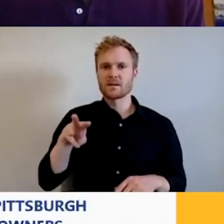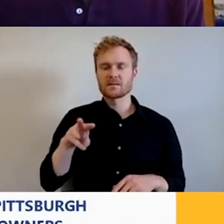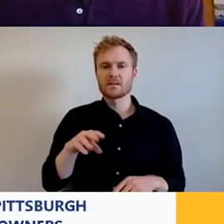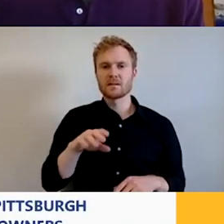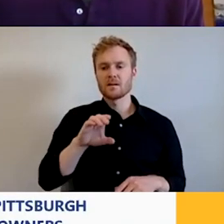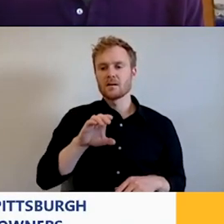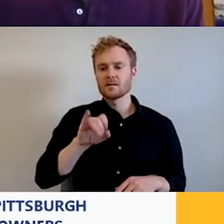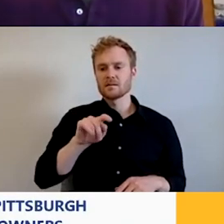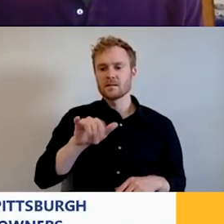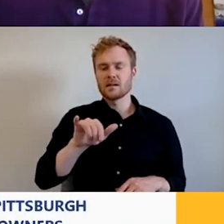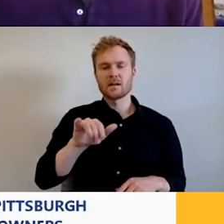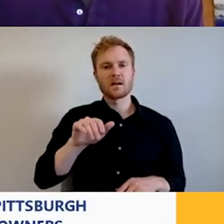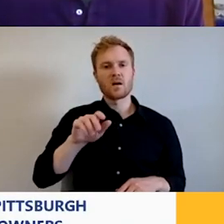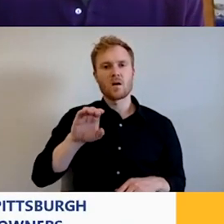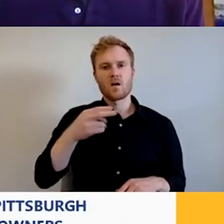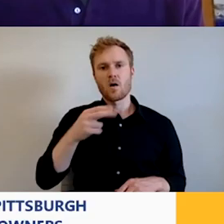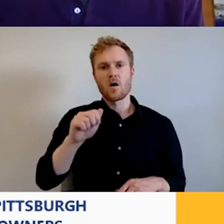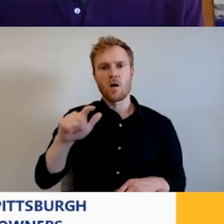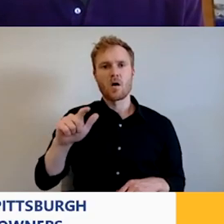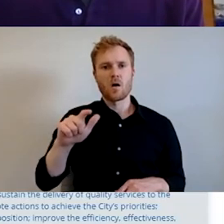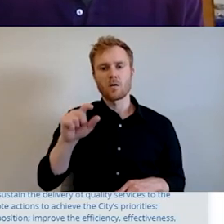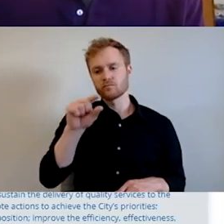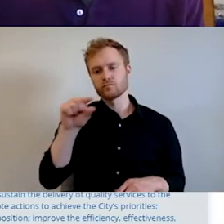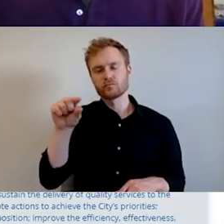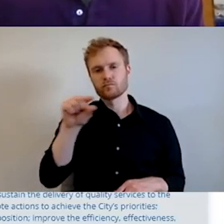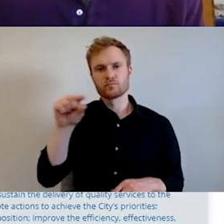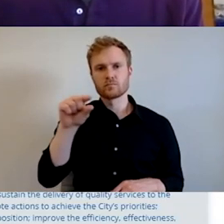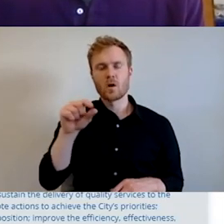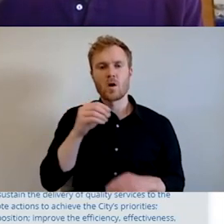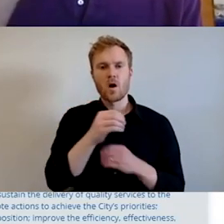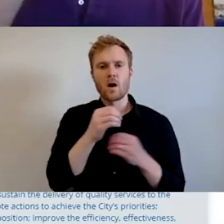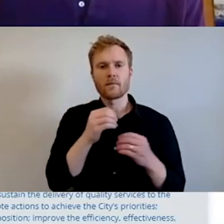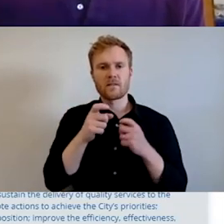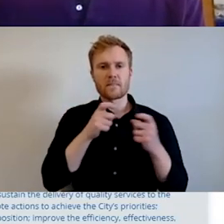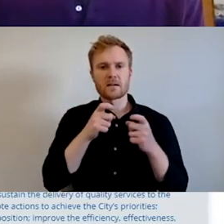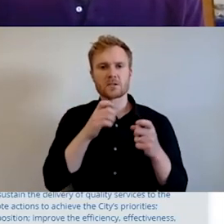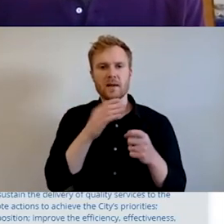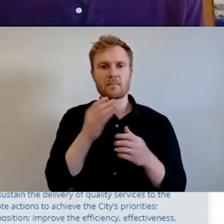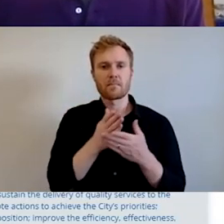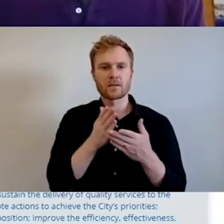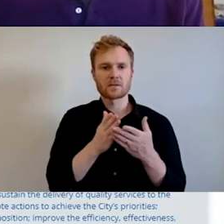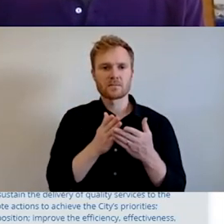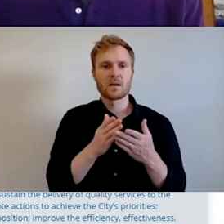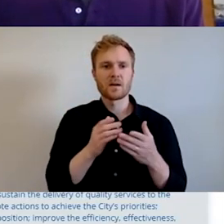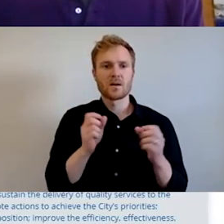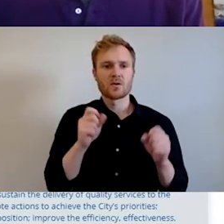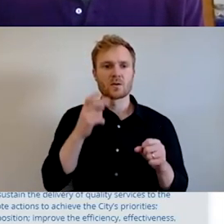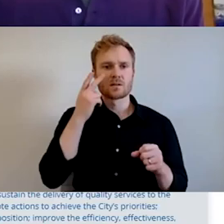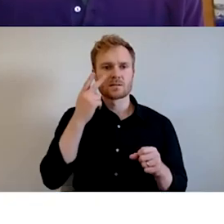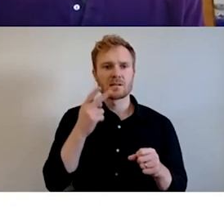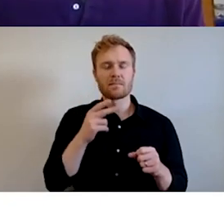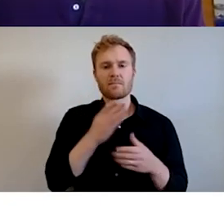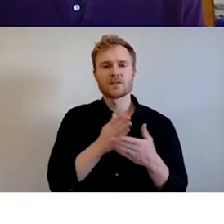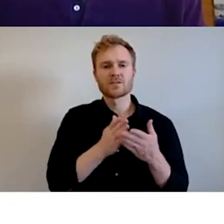banner office of management and budget. Um, and there's a budgets and reports tab. So you can check out both the capital and operating budgets in here.